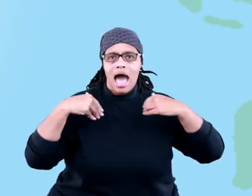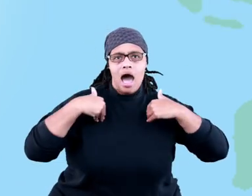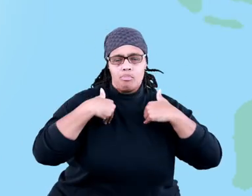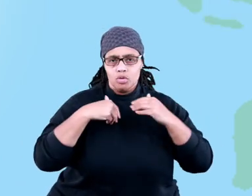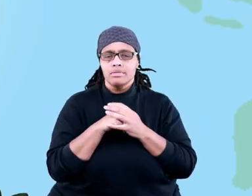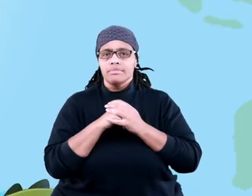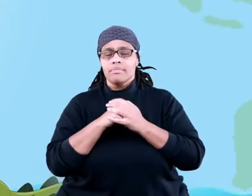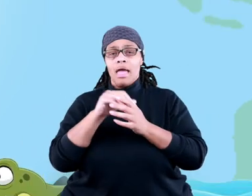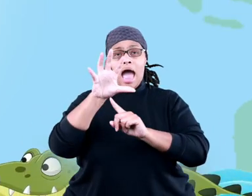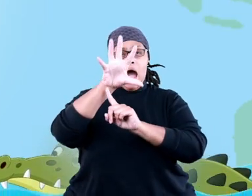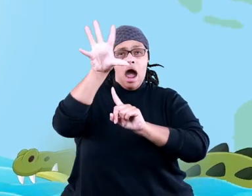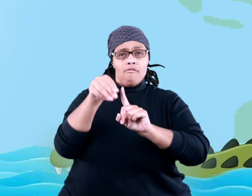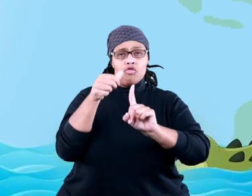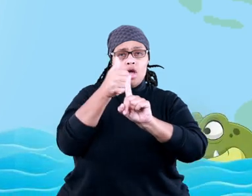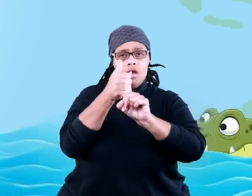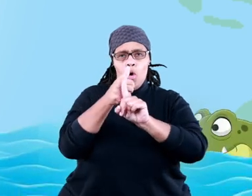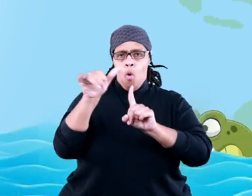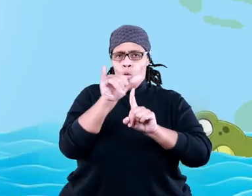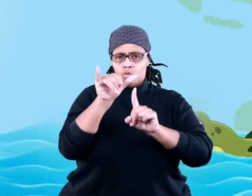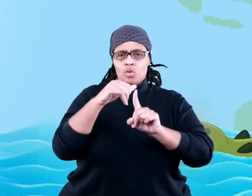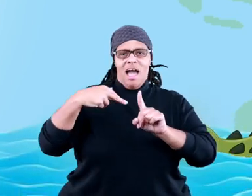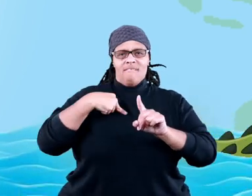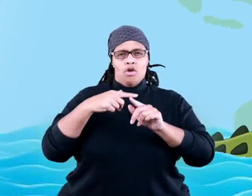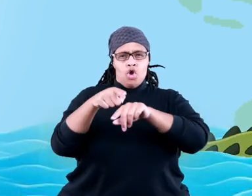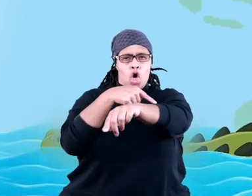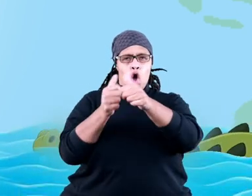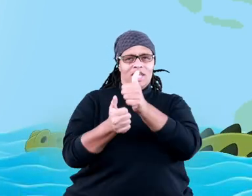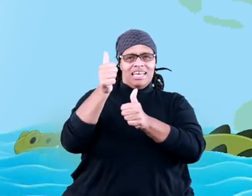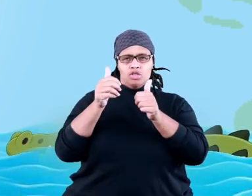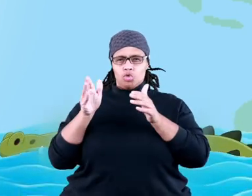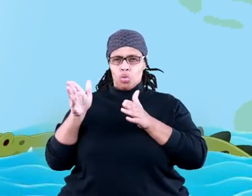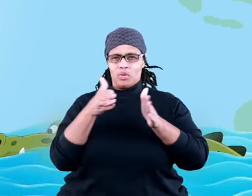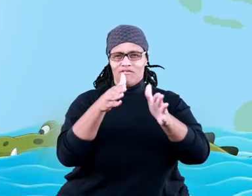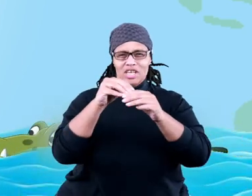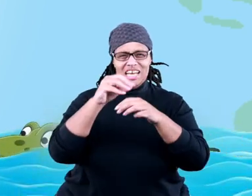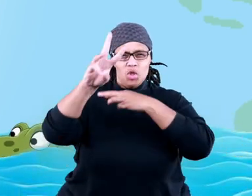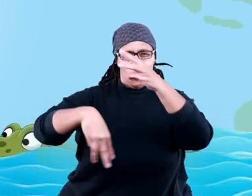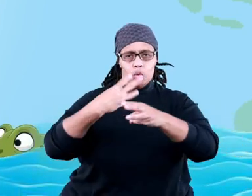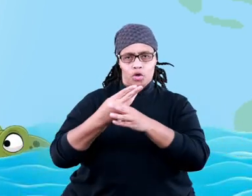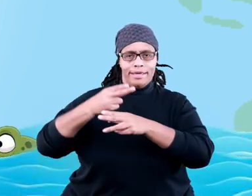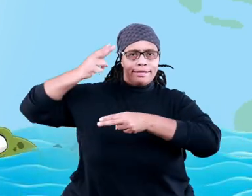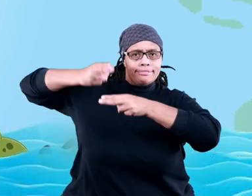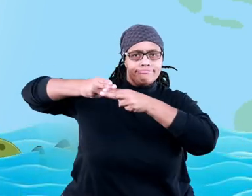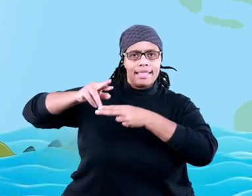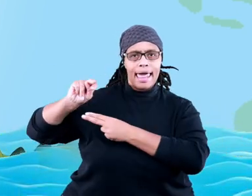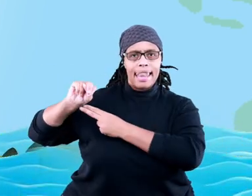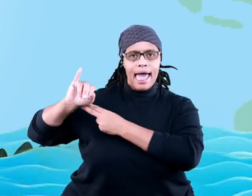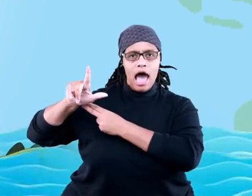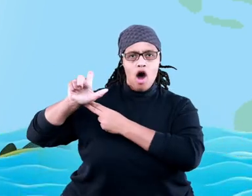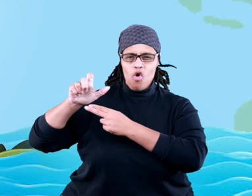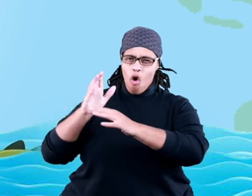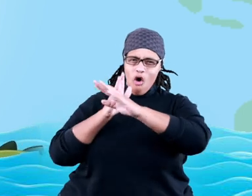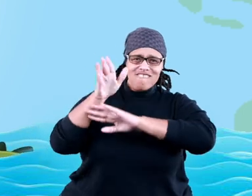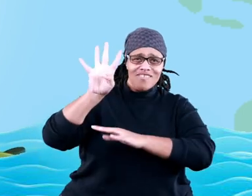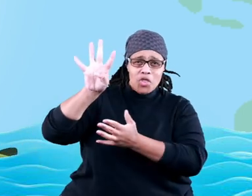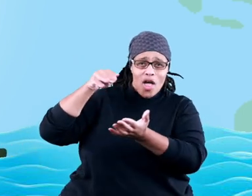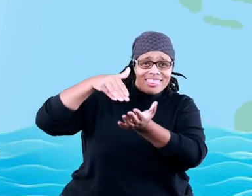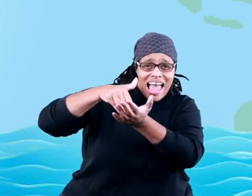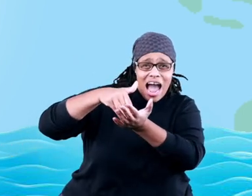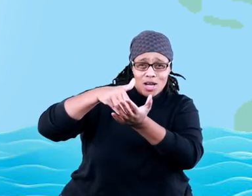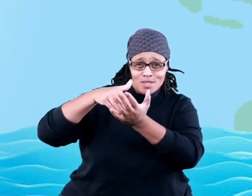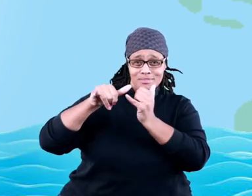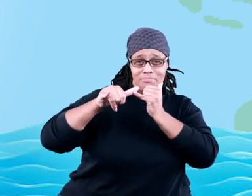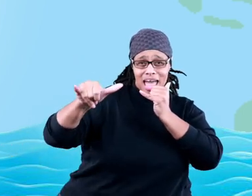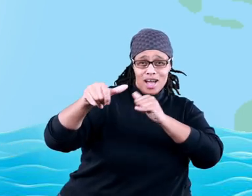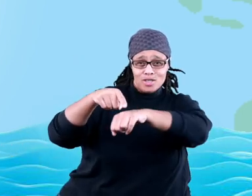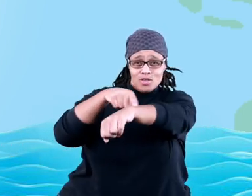Africa is also home to one of the longest rivers in the world, the Nile, which is over 4